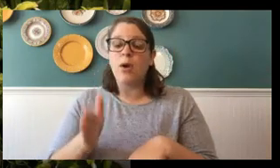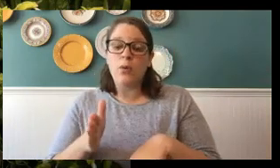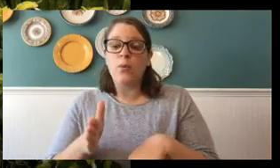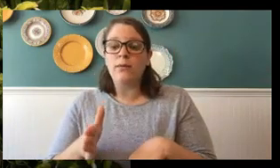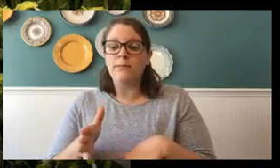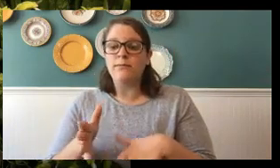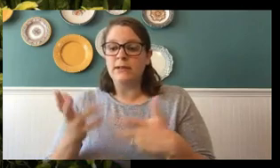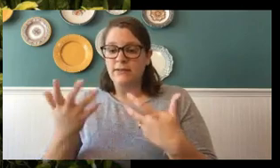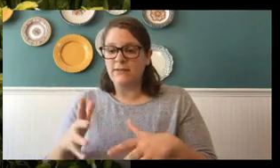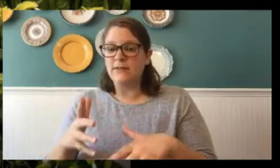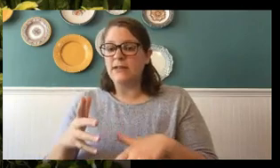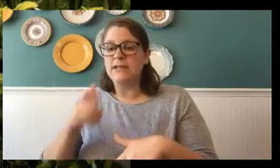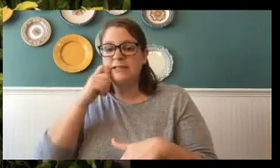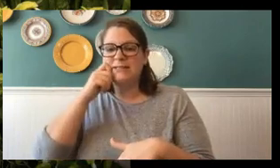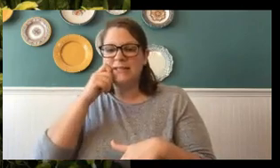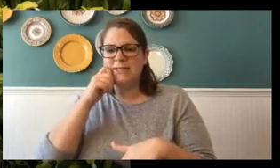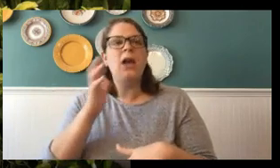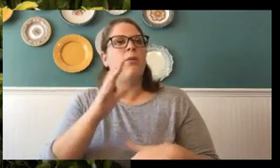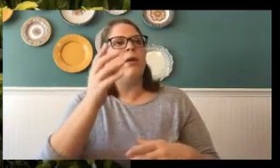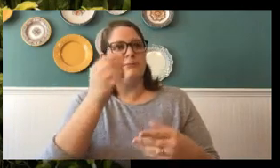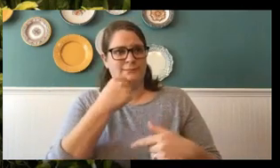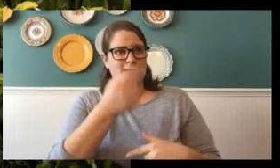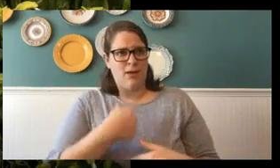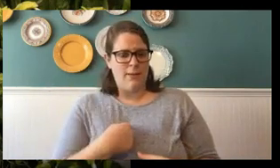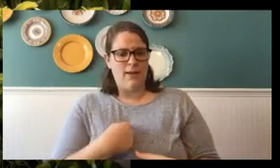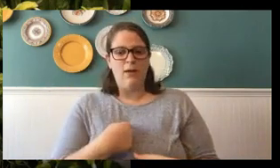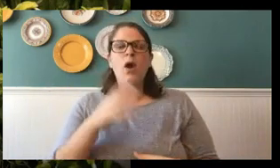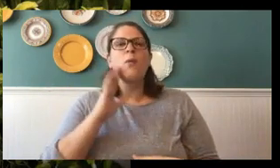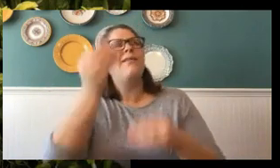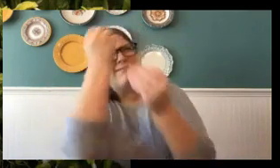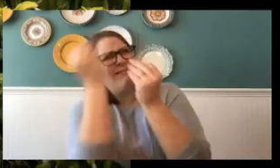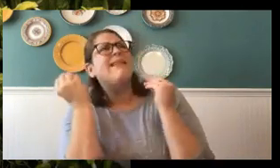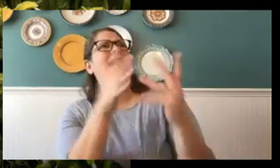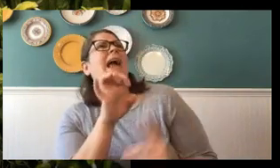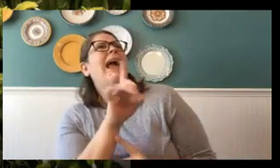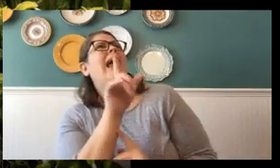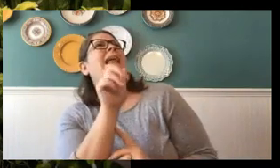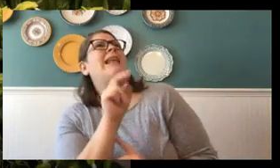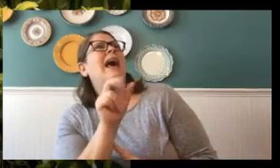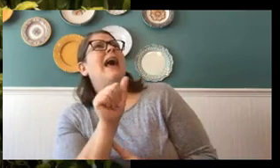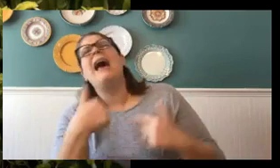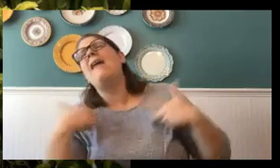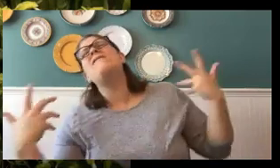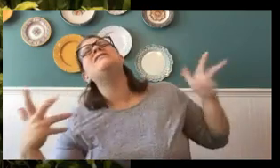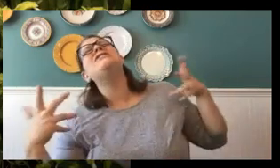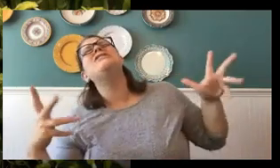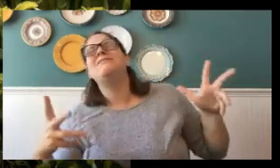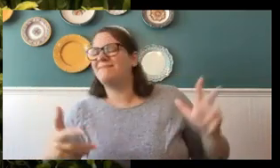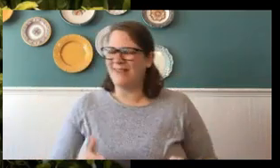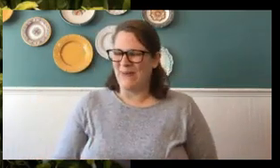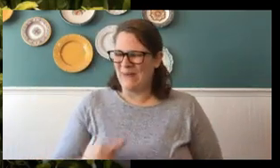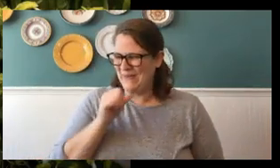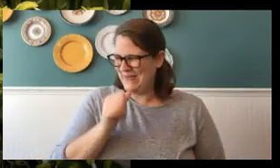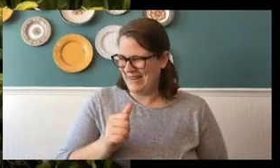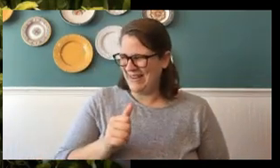Miss Sedna, I'm done. Tapping out. No, no, he doesn't do that. What the caterpillar will do, he will